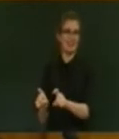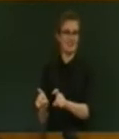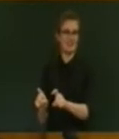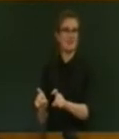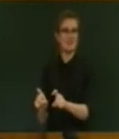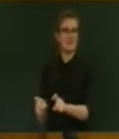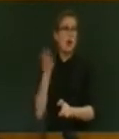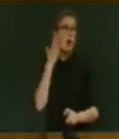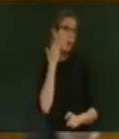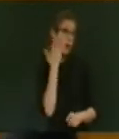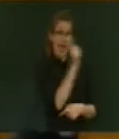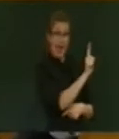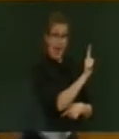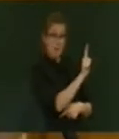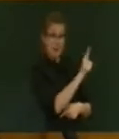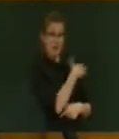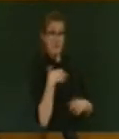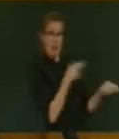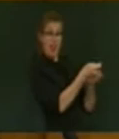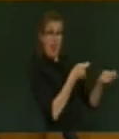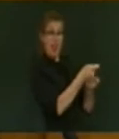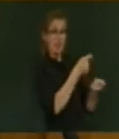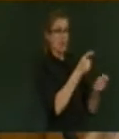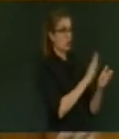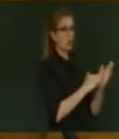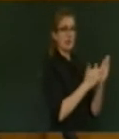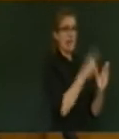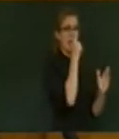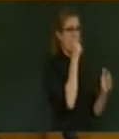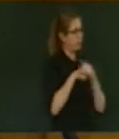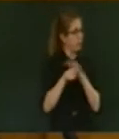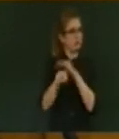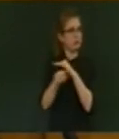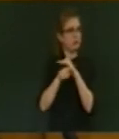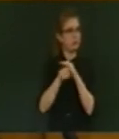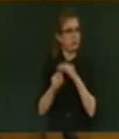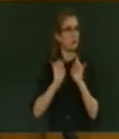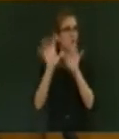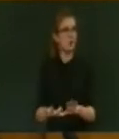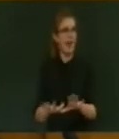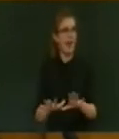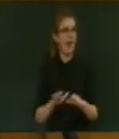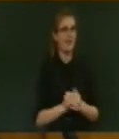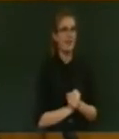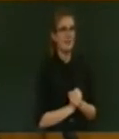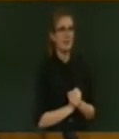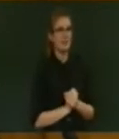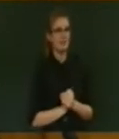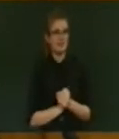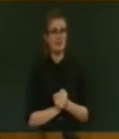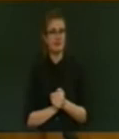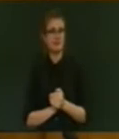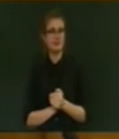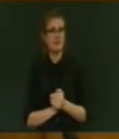Labour's in office, they're off to Australia as quick as they can spell didgeridoo. Mr Speaker, let's get a few